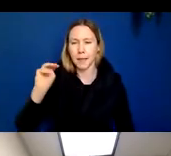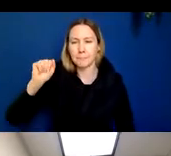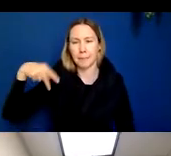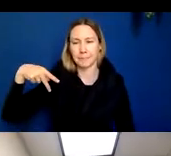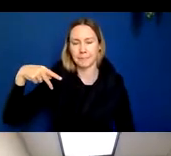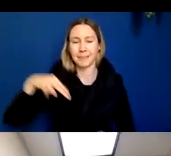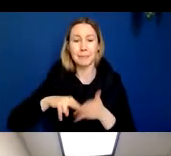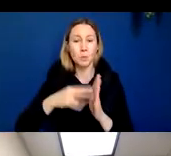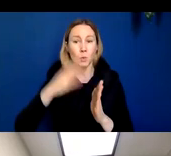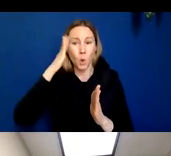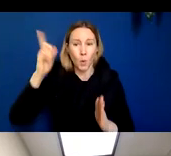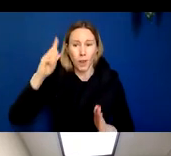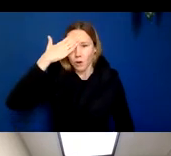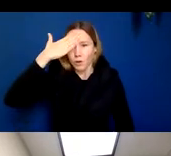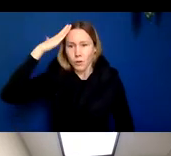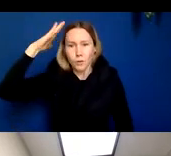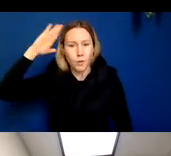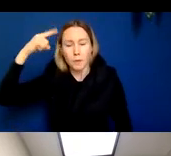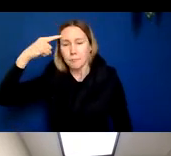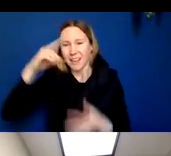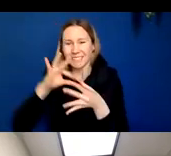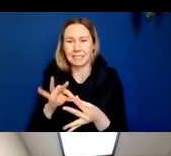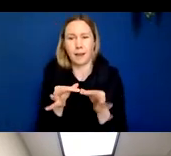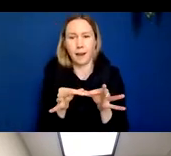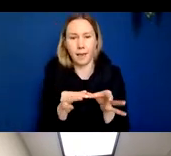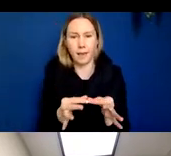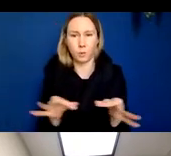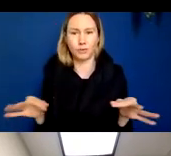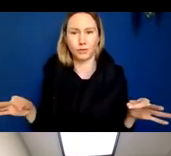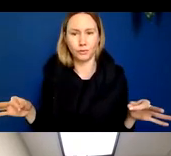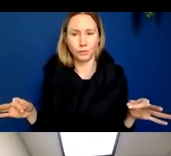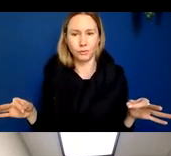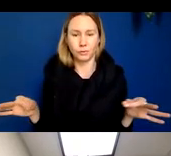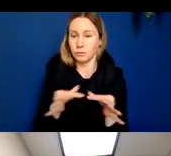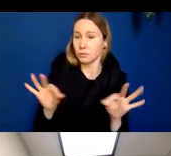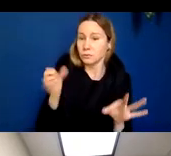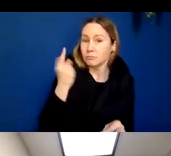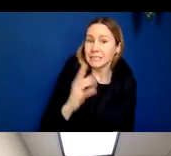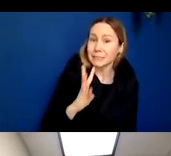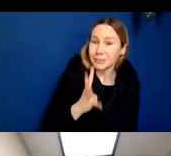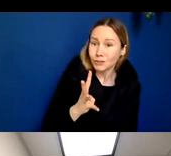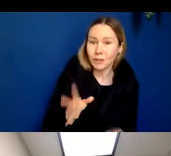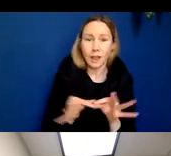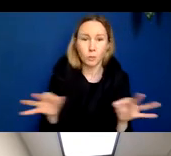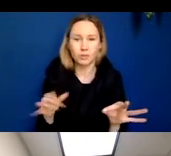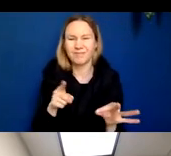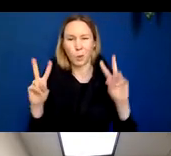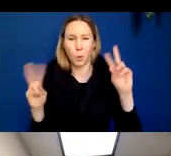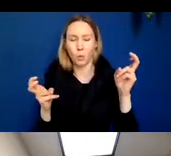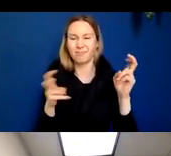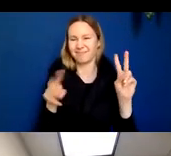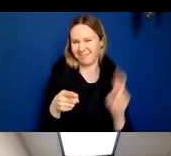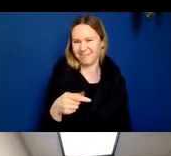ability to express ourselves in speech or in language and understand what people says. And he's quoted with saying, I have thought that